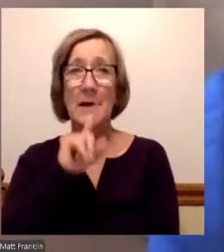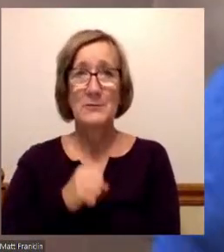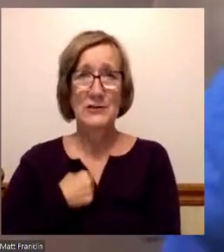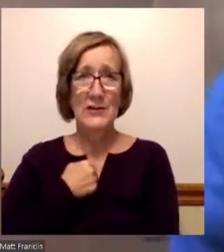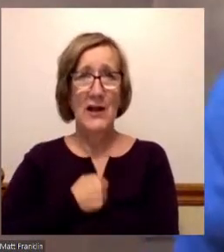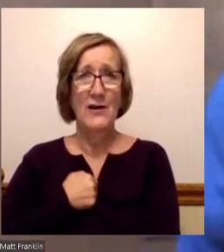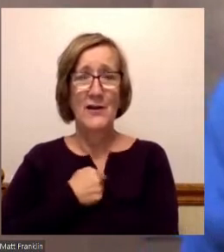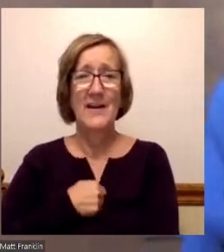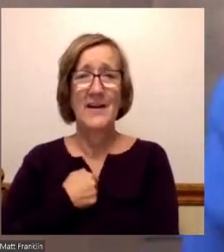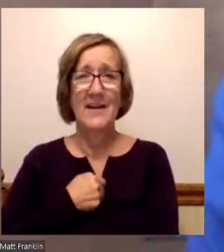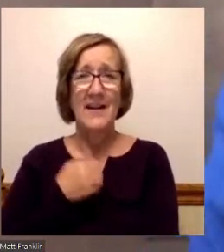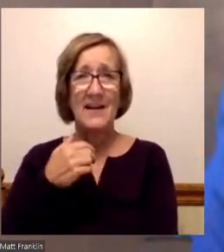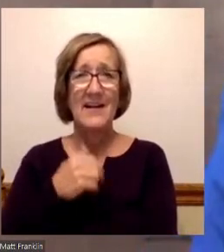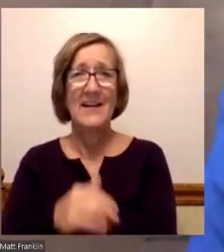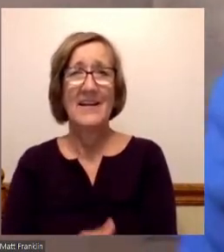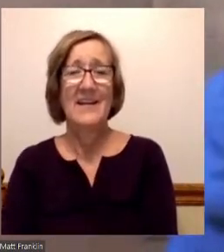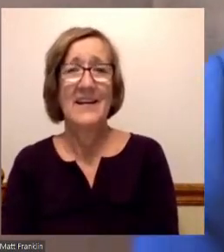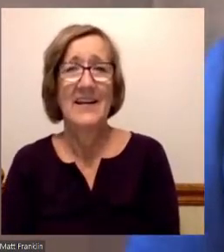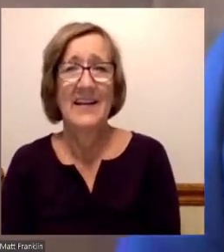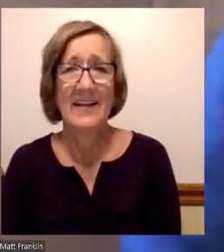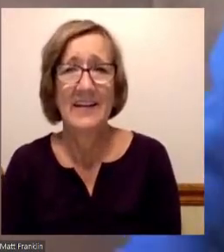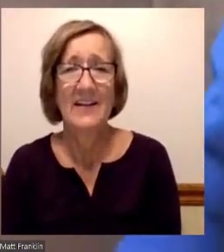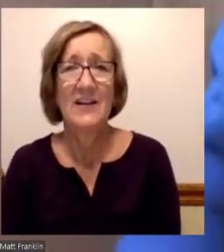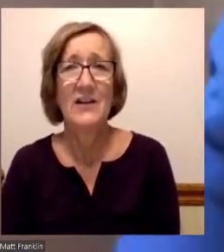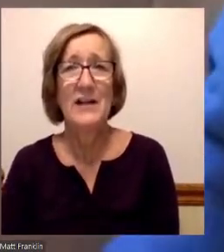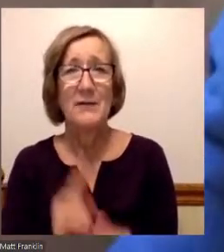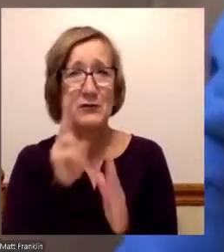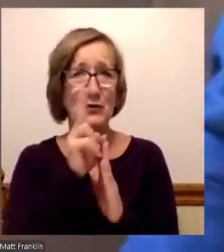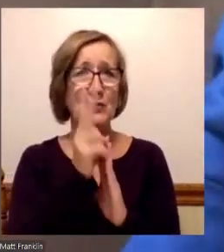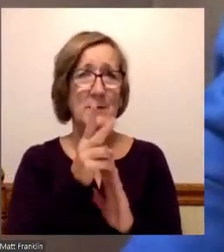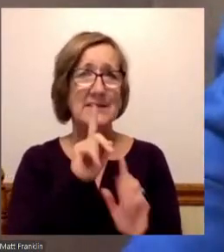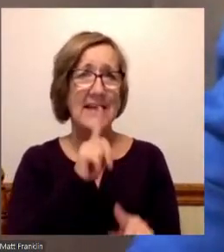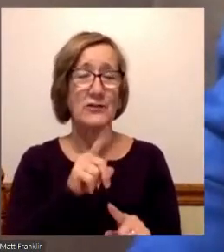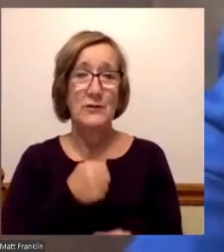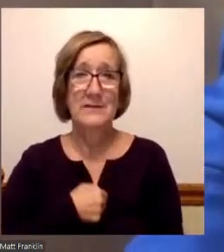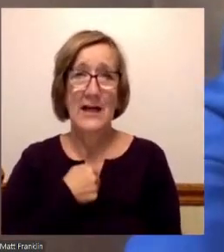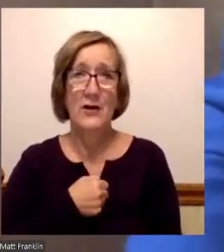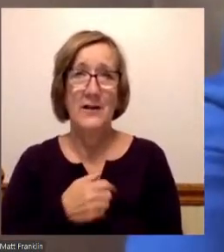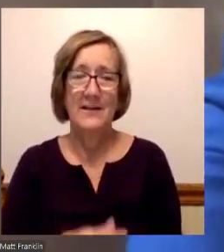believe